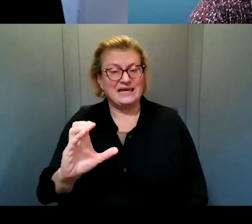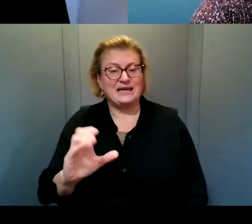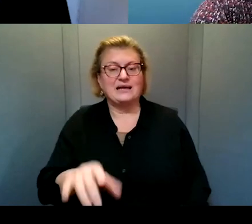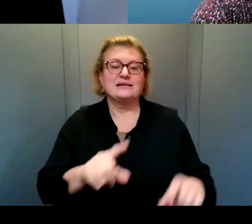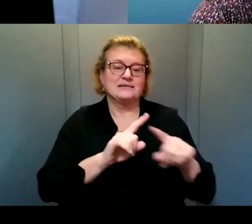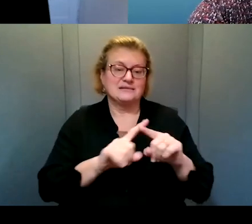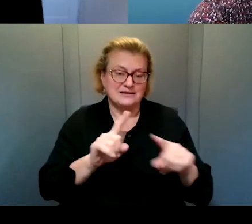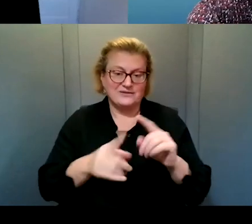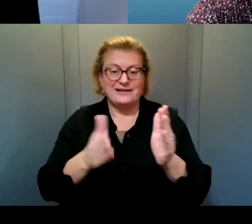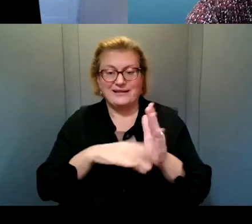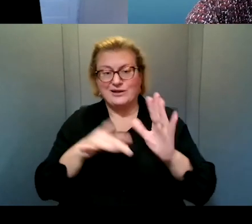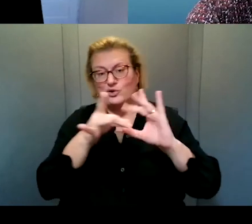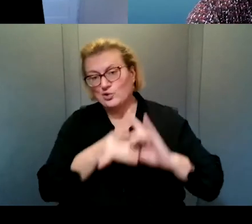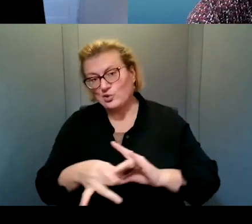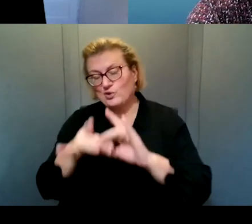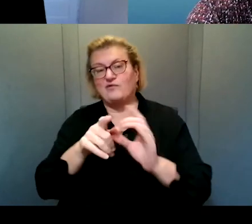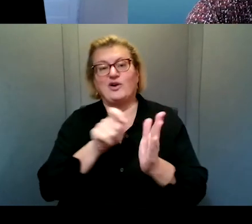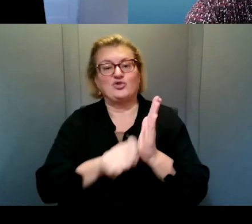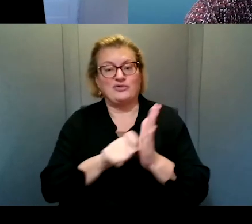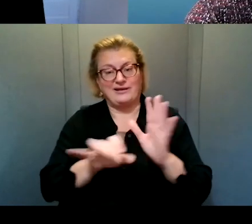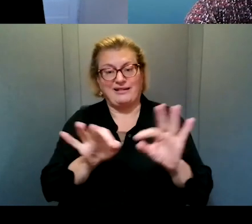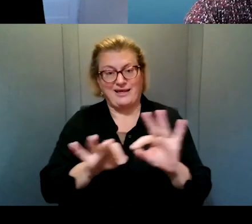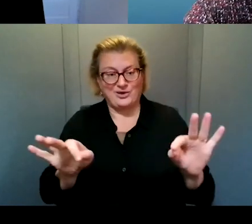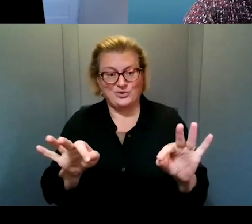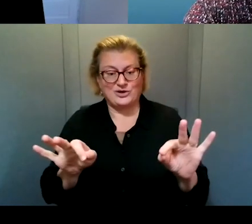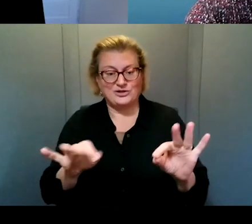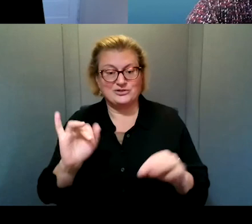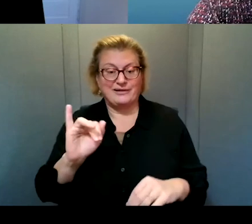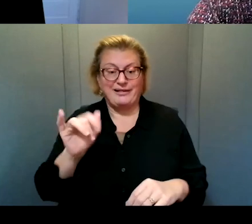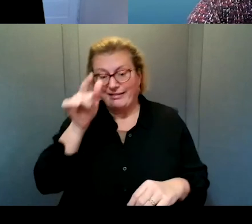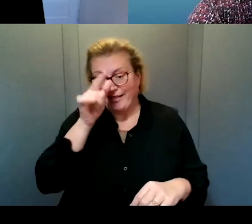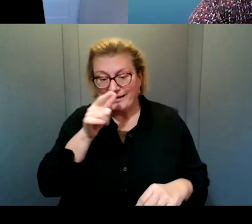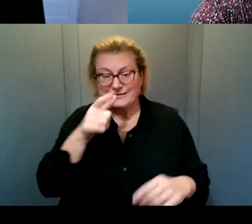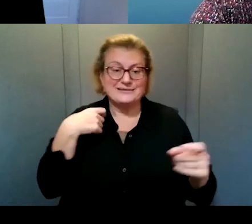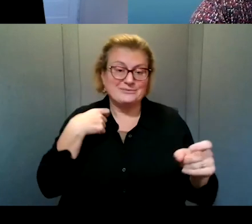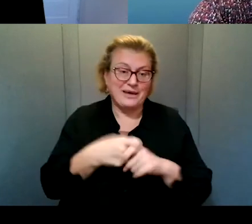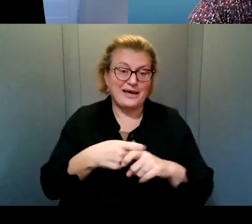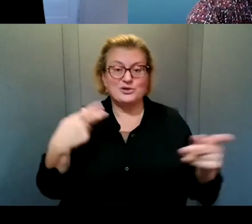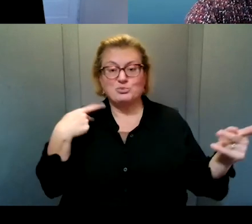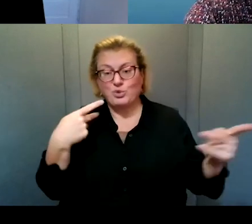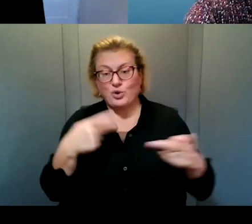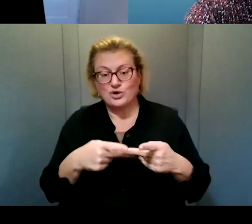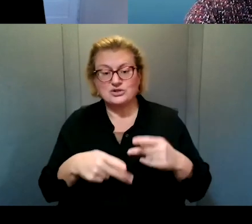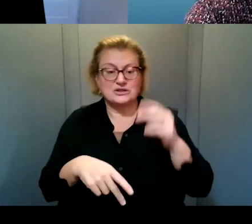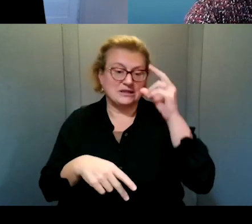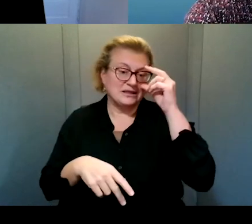the unified written language that's found sort of like Latin and Spanish, Portuguese in Catalan.